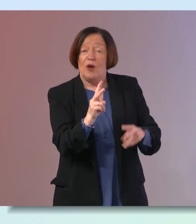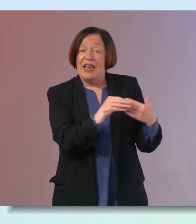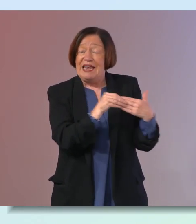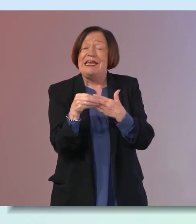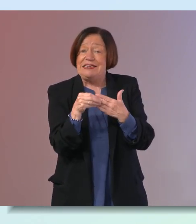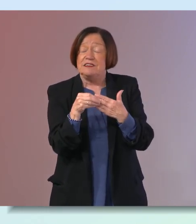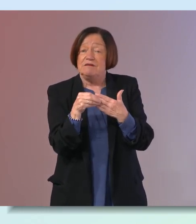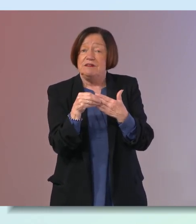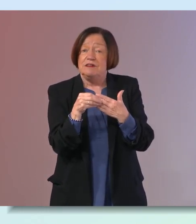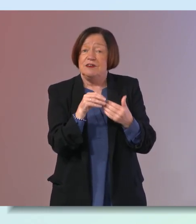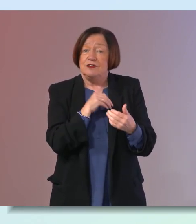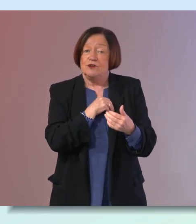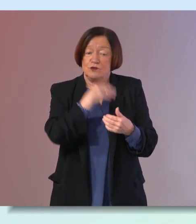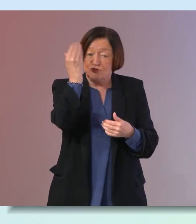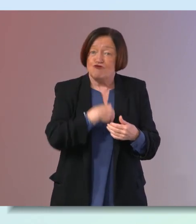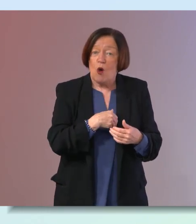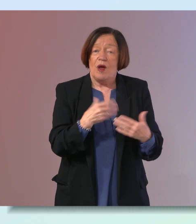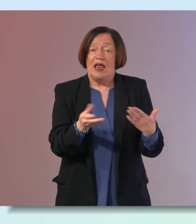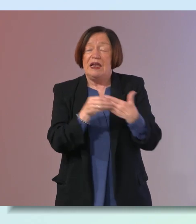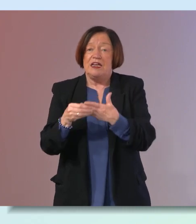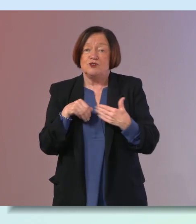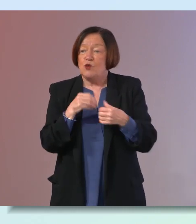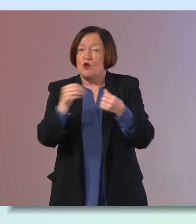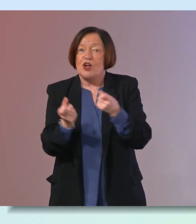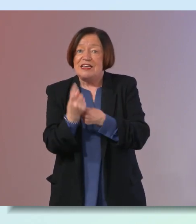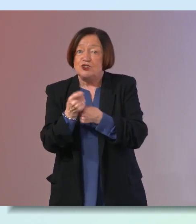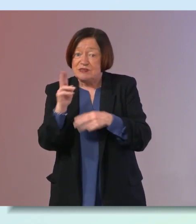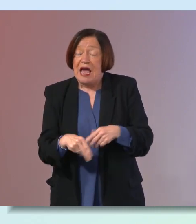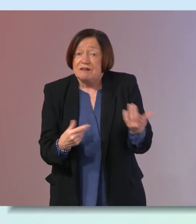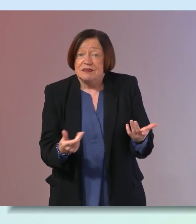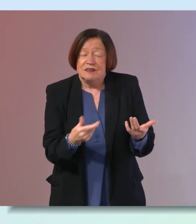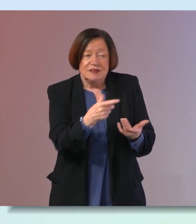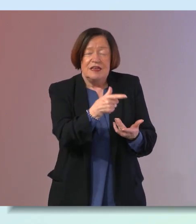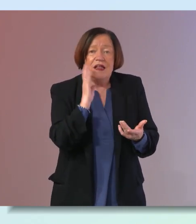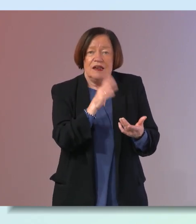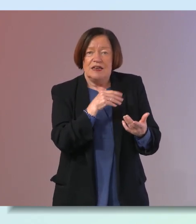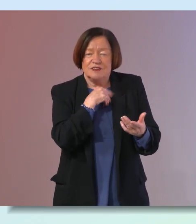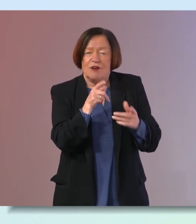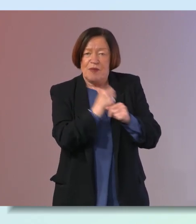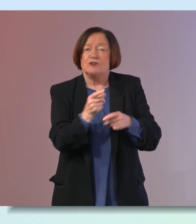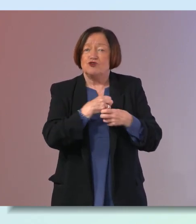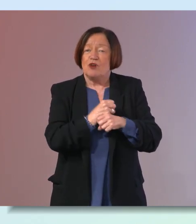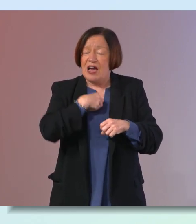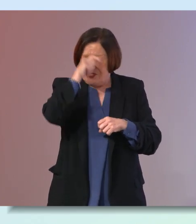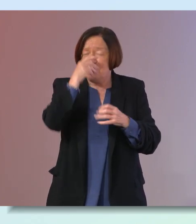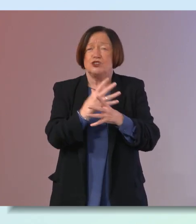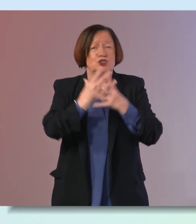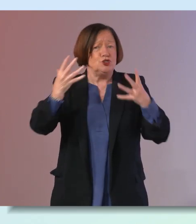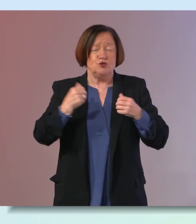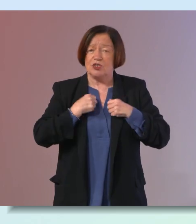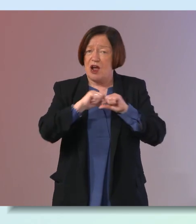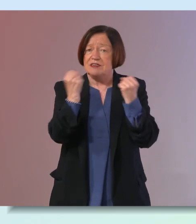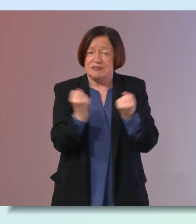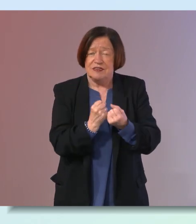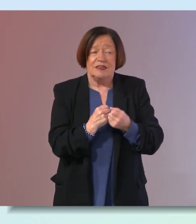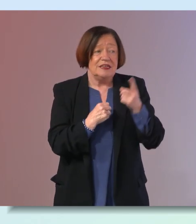lead to a stroke lead to other issues can it let's let's put it let's put a spotlight on stress because i think it's huge in our society it's